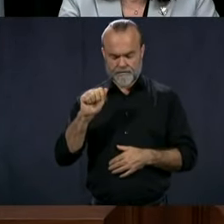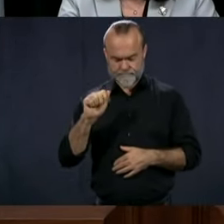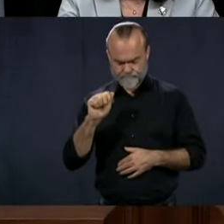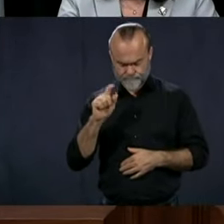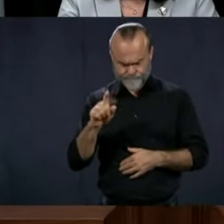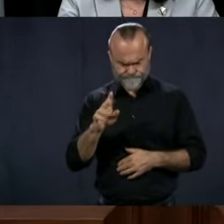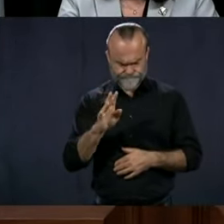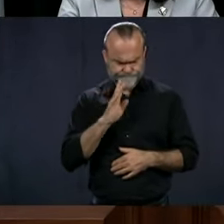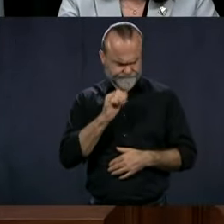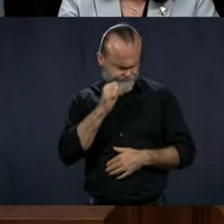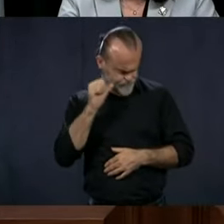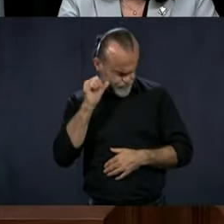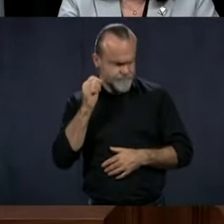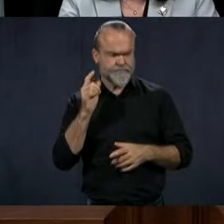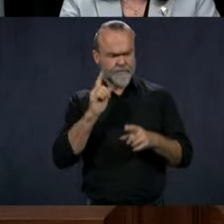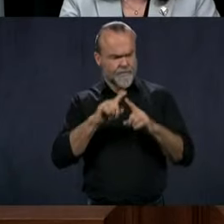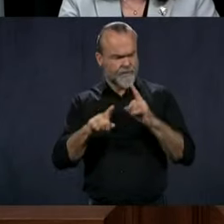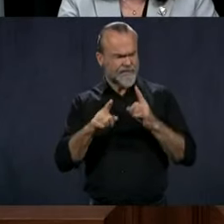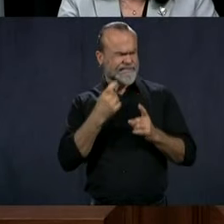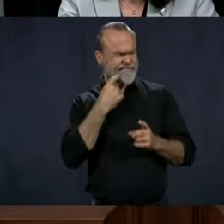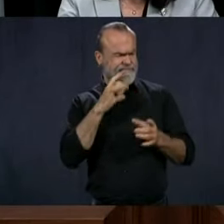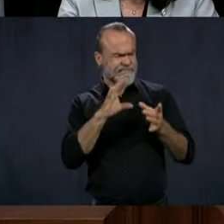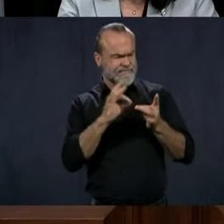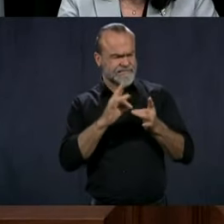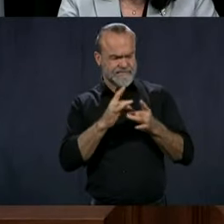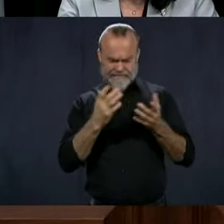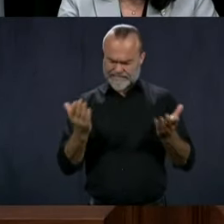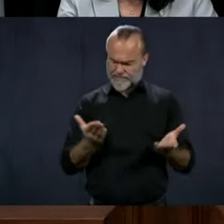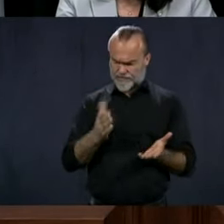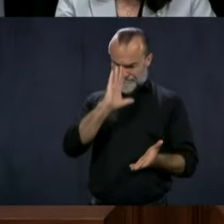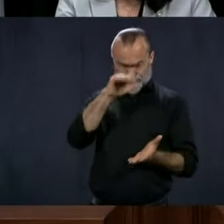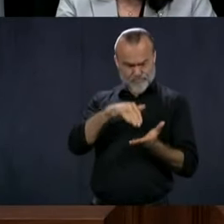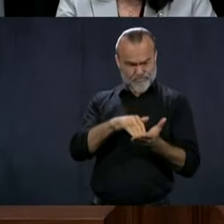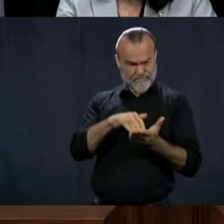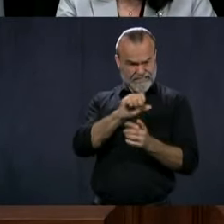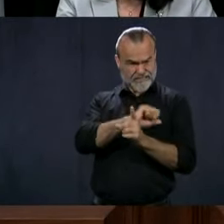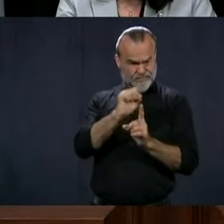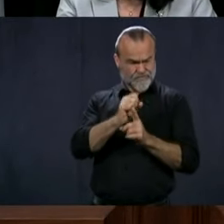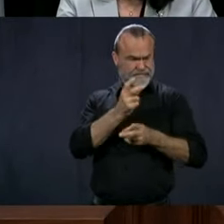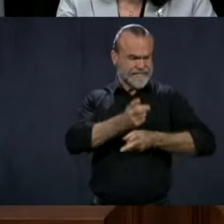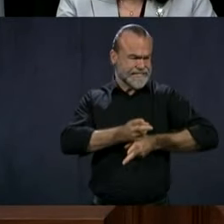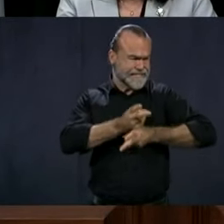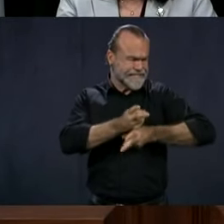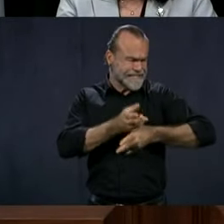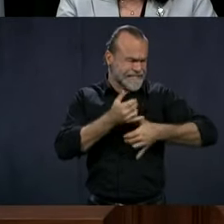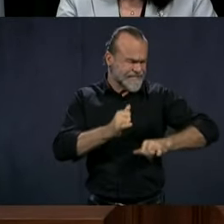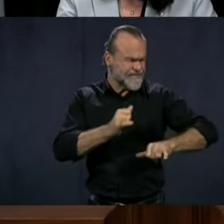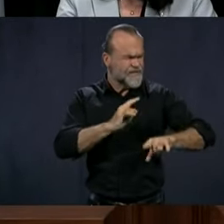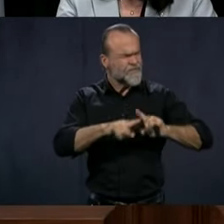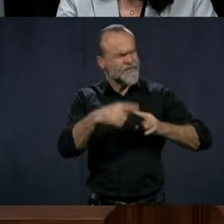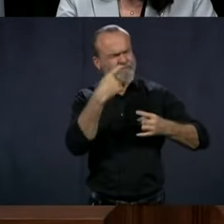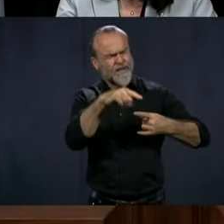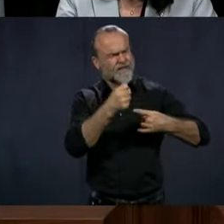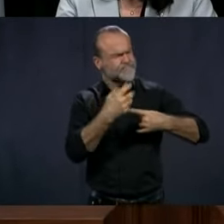well, that the situation in Montreal is still fragile. Can you elaborate on that? What do you mean